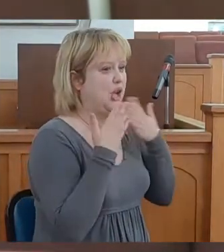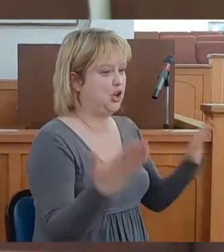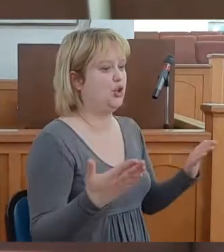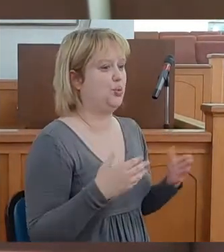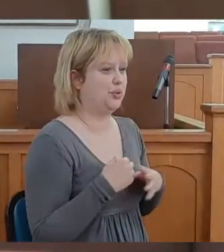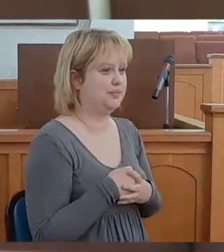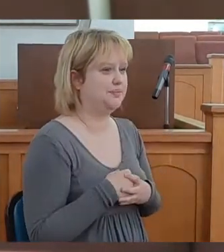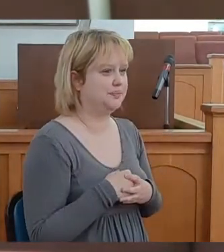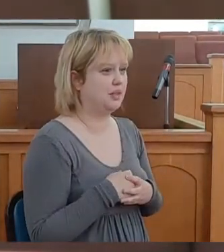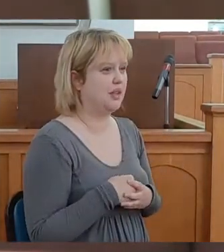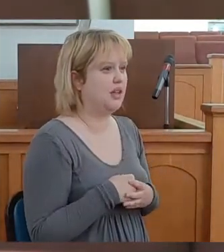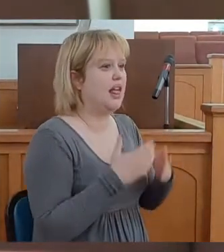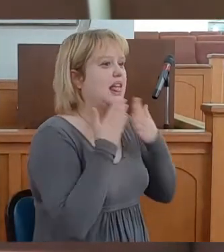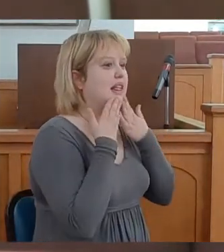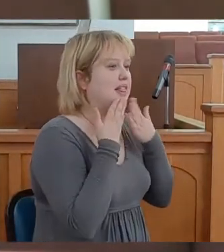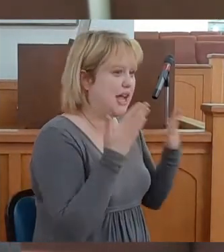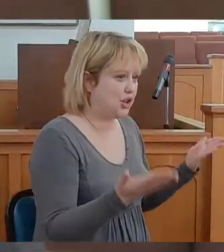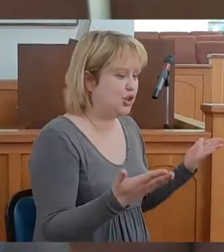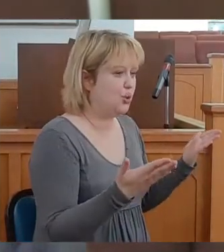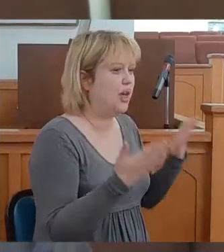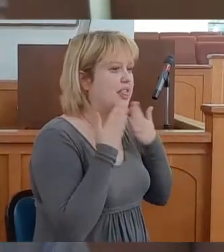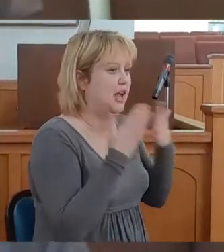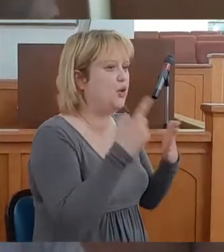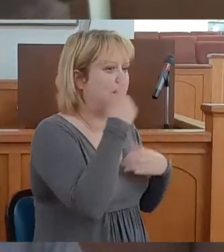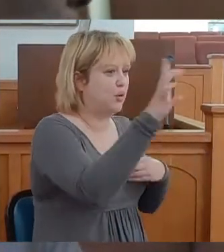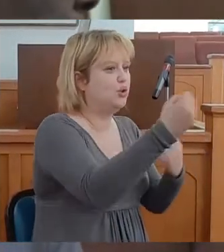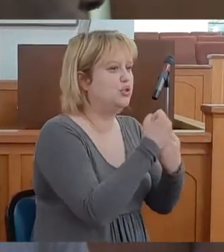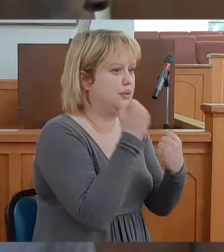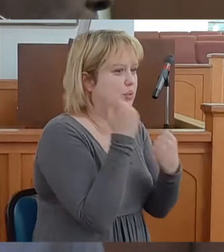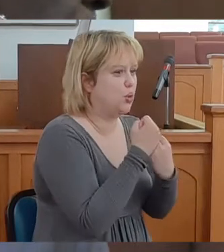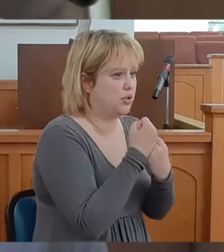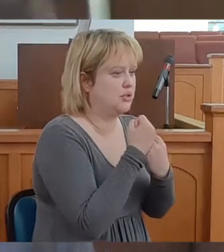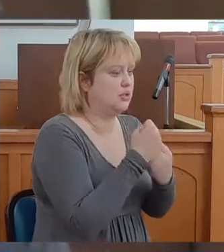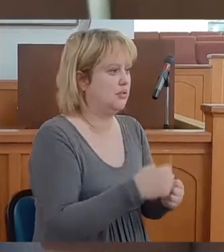you. Thank you for your support.